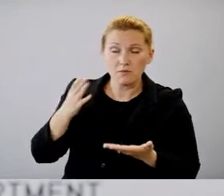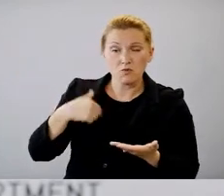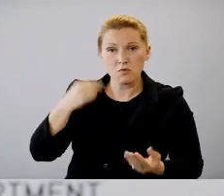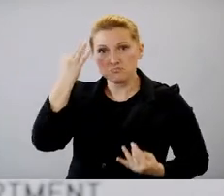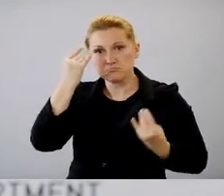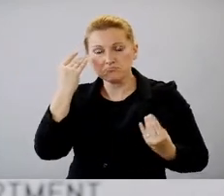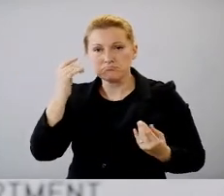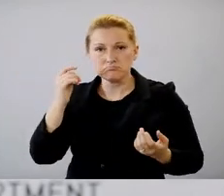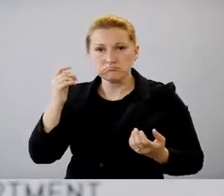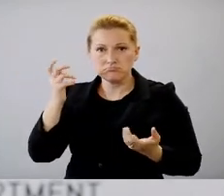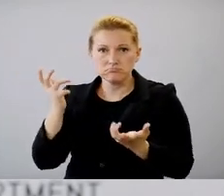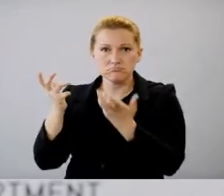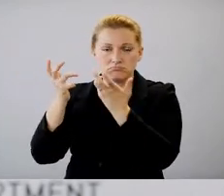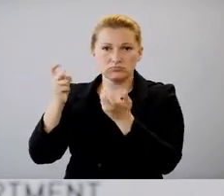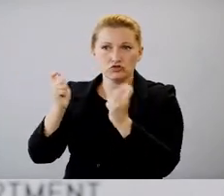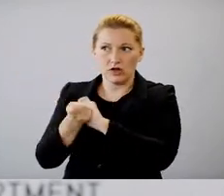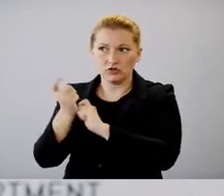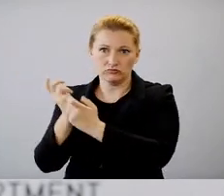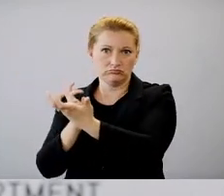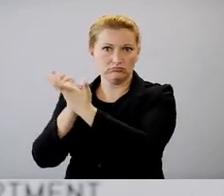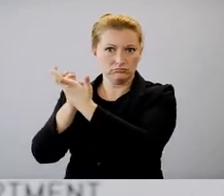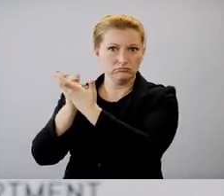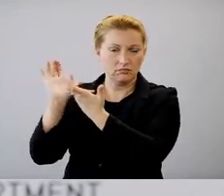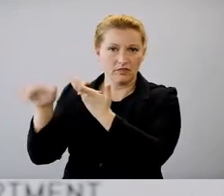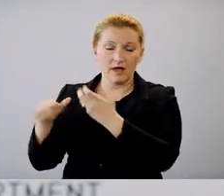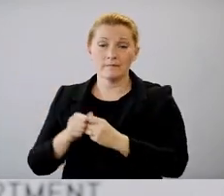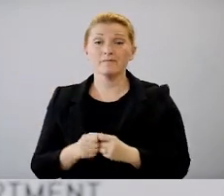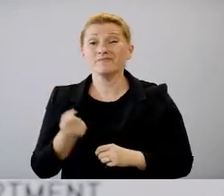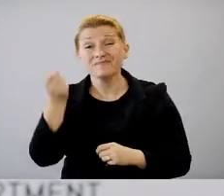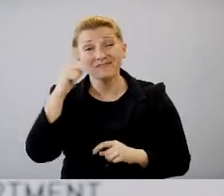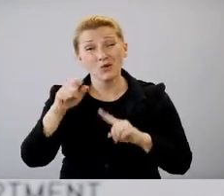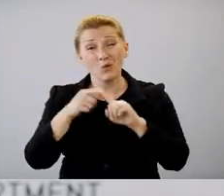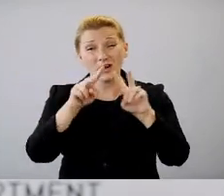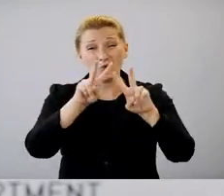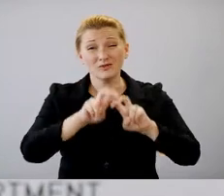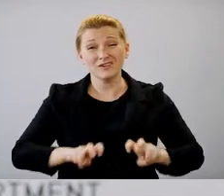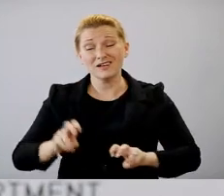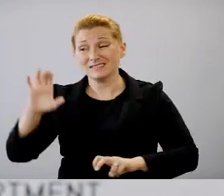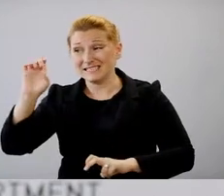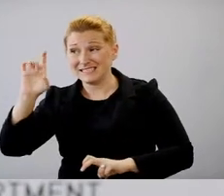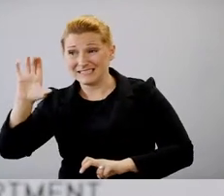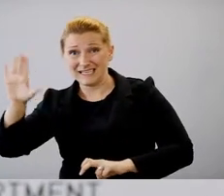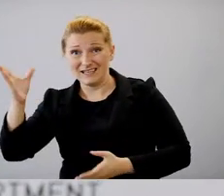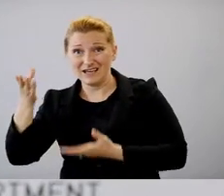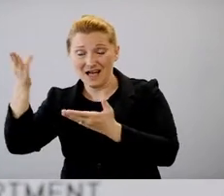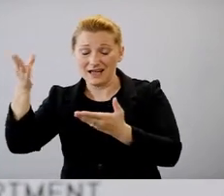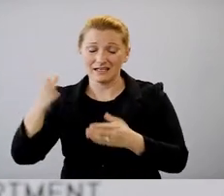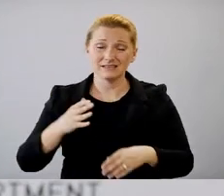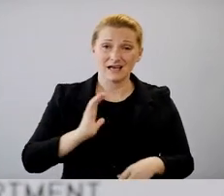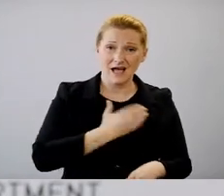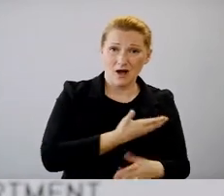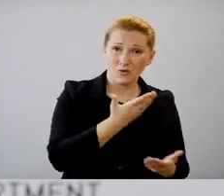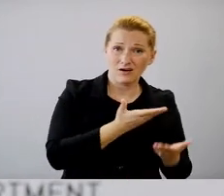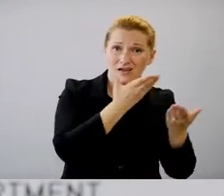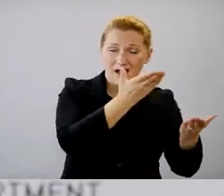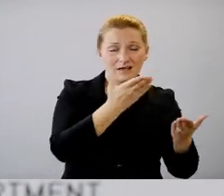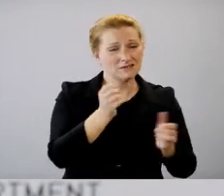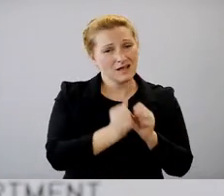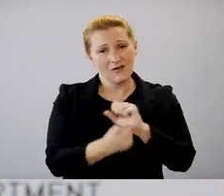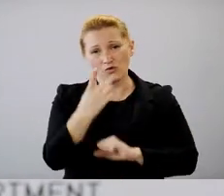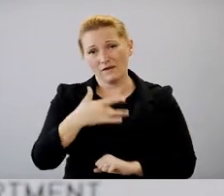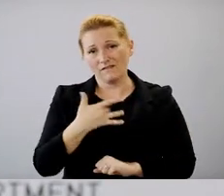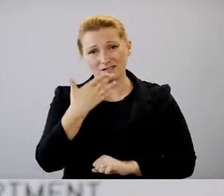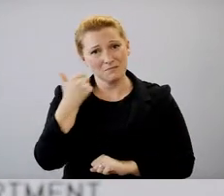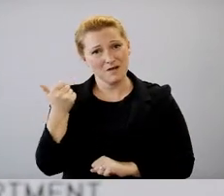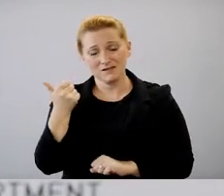recommendation clearly, uh, when you, when you look at CDC and when you look at our guidance, um, you know, everyone feels that the